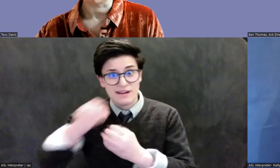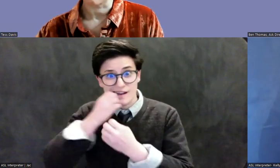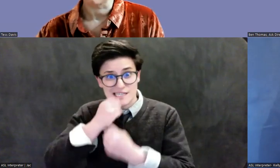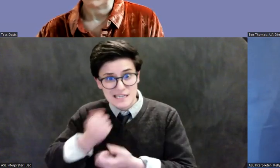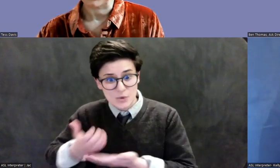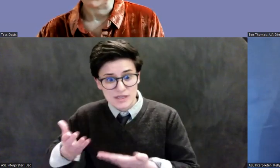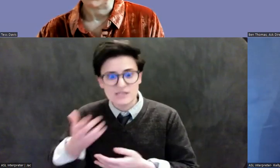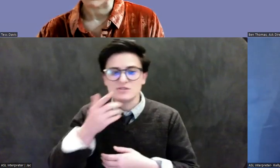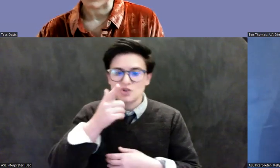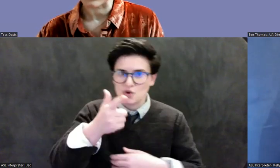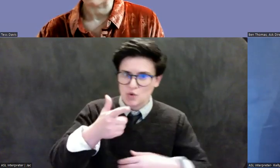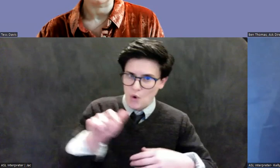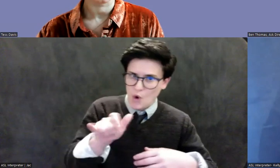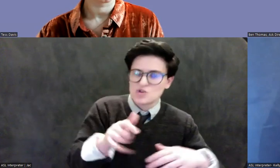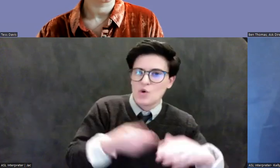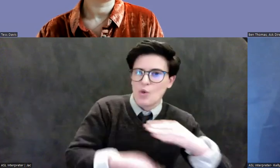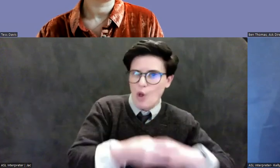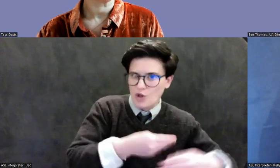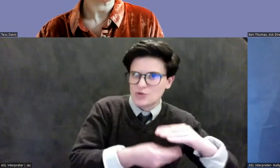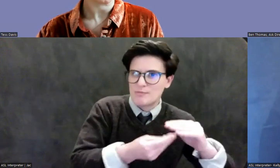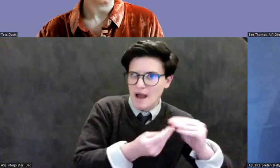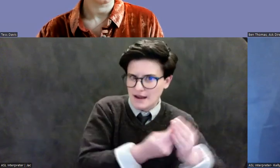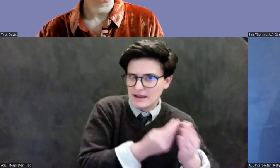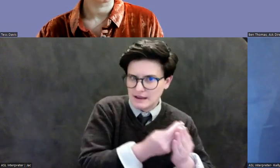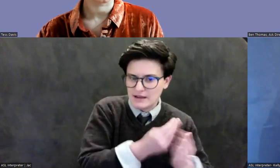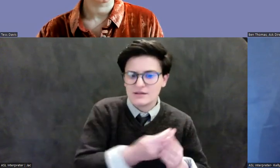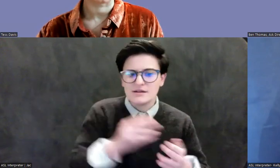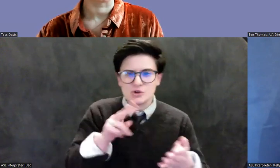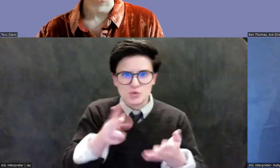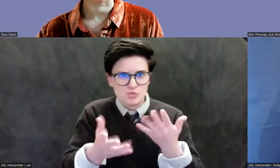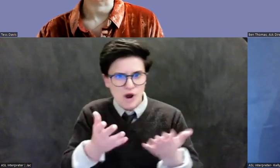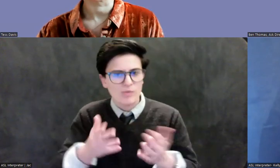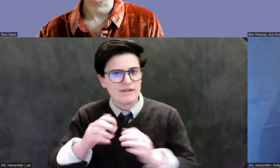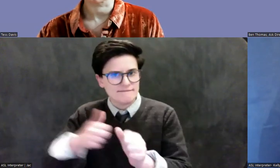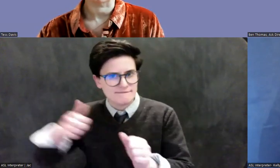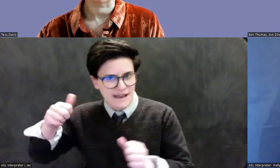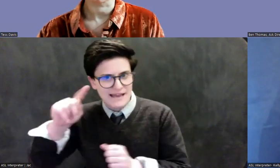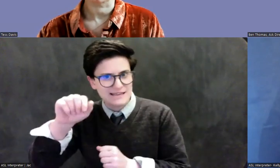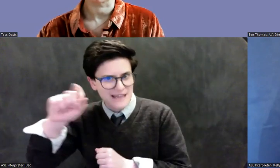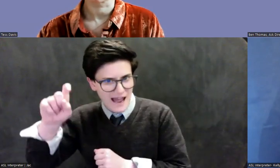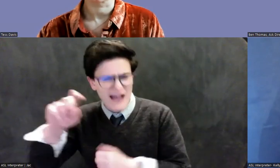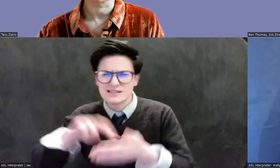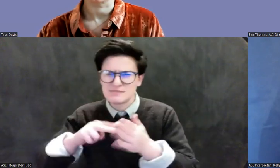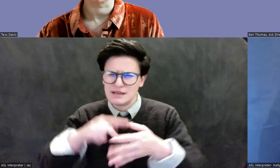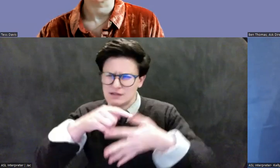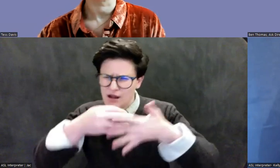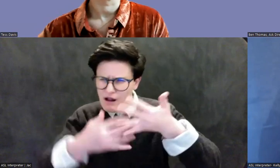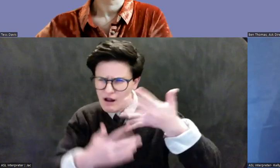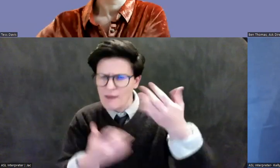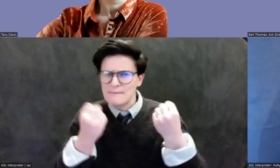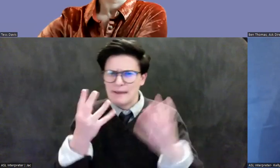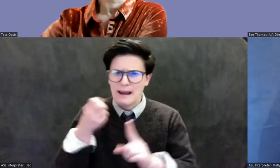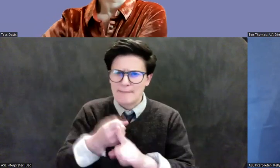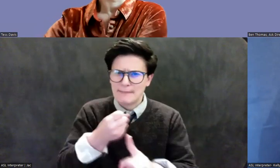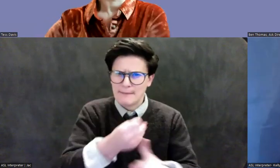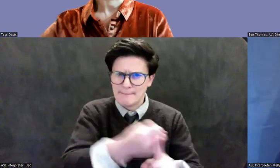you're probably evading taxes. Um, and, and so I've certainly just from personal conversations with law enforcement,